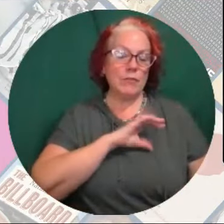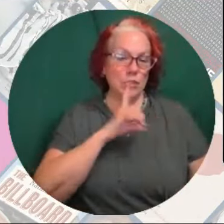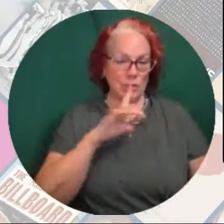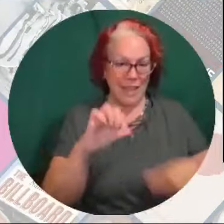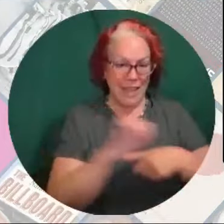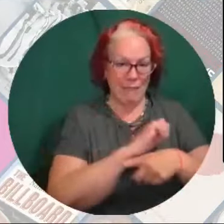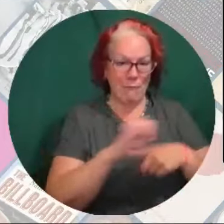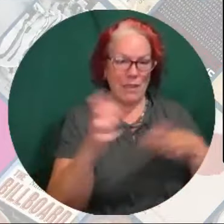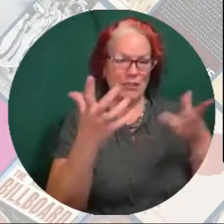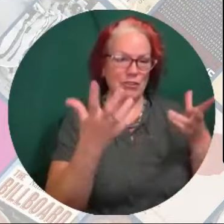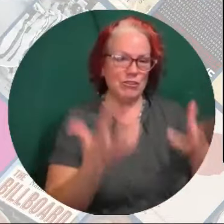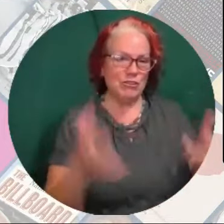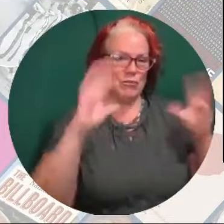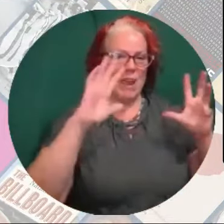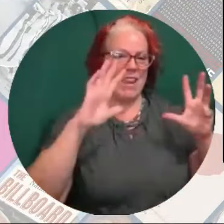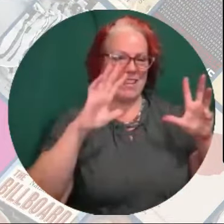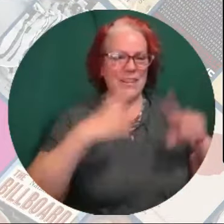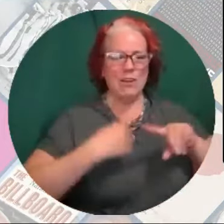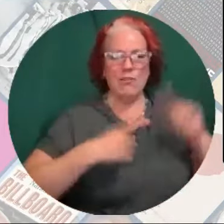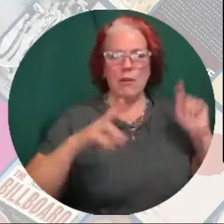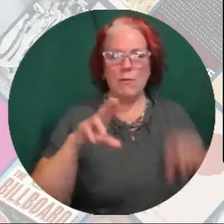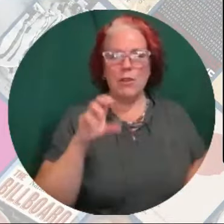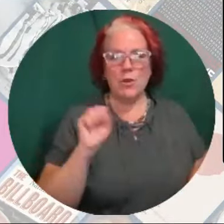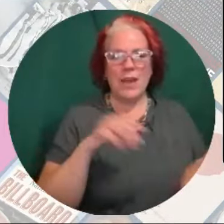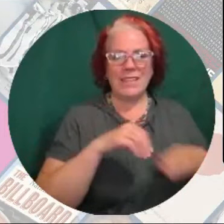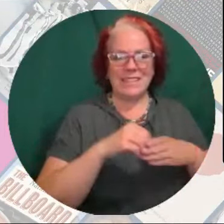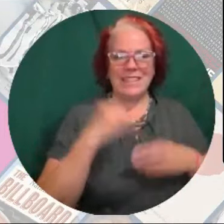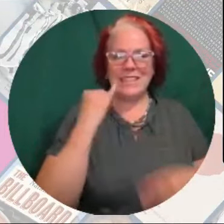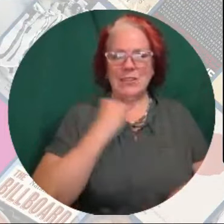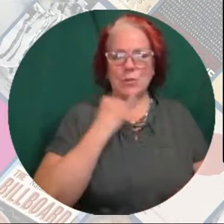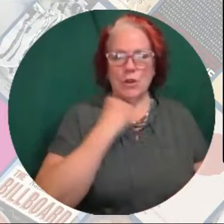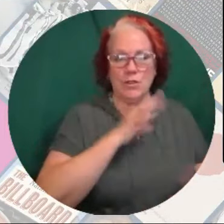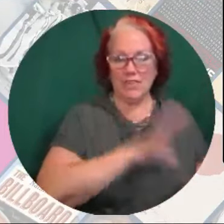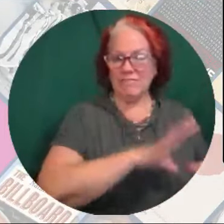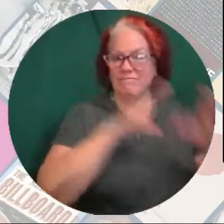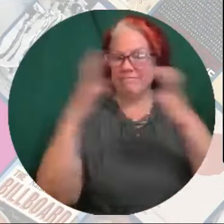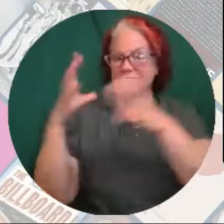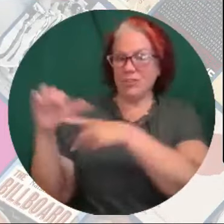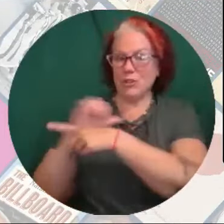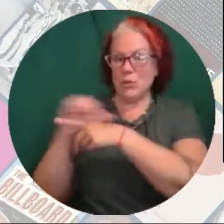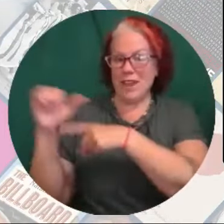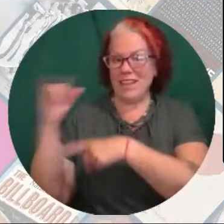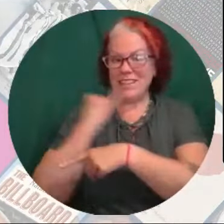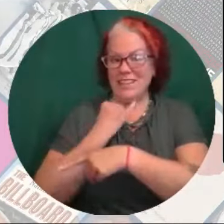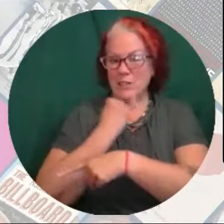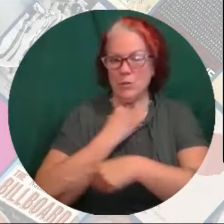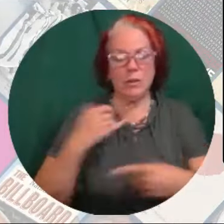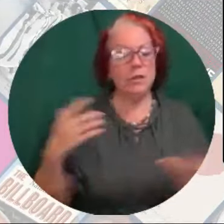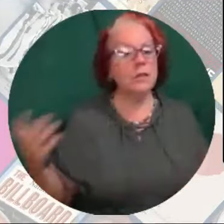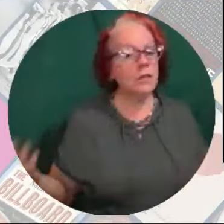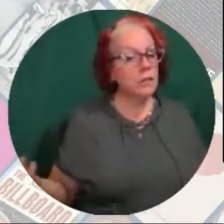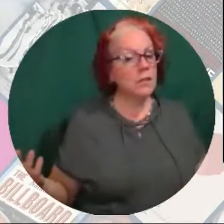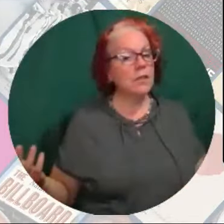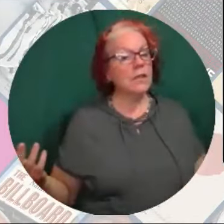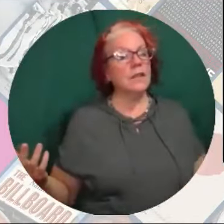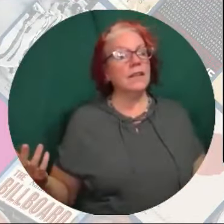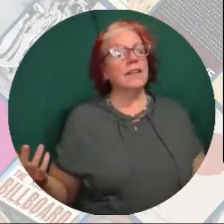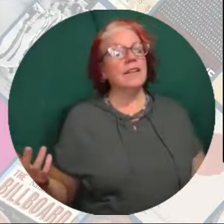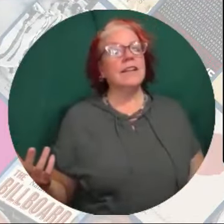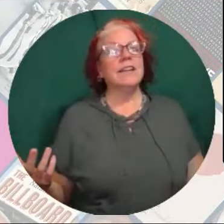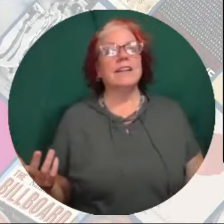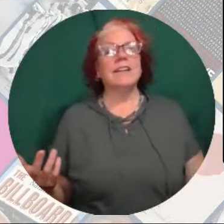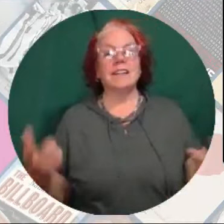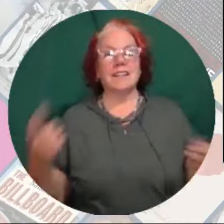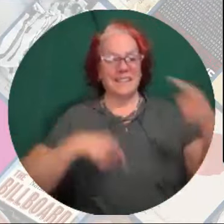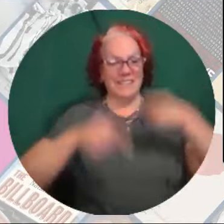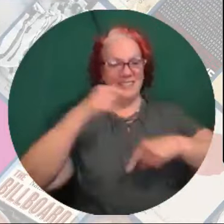trained from the U.S. in Israel. Right? So we have to just ground back